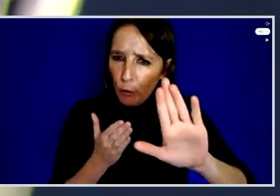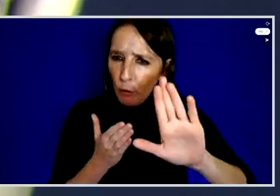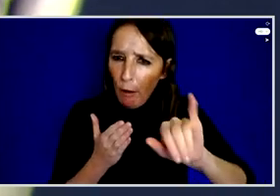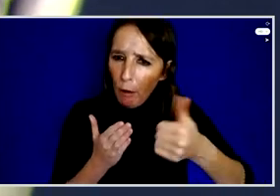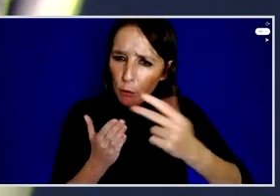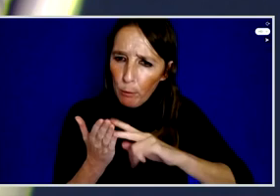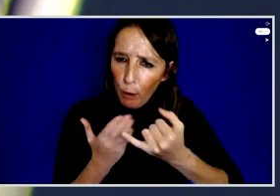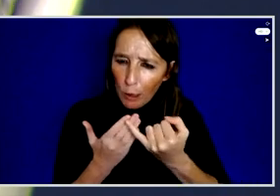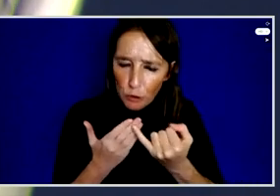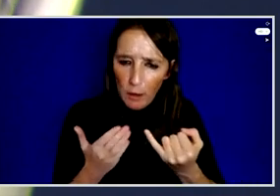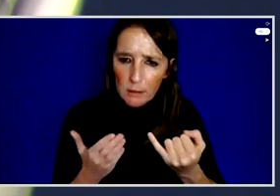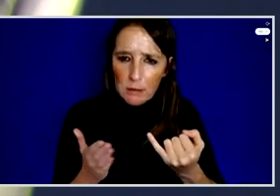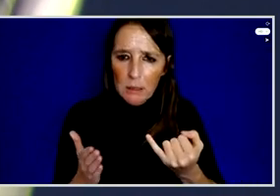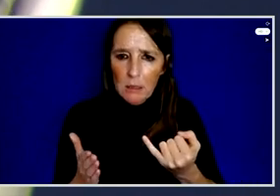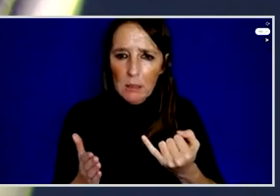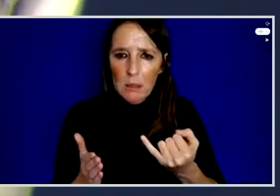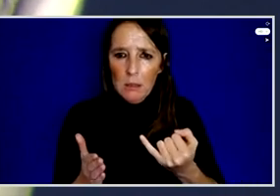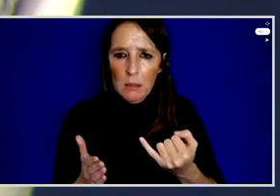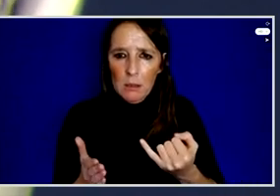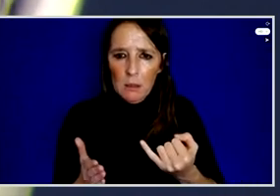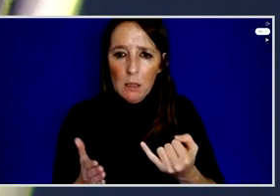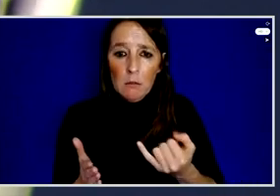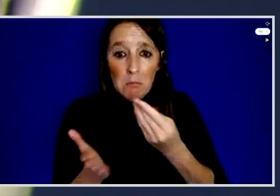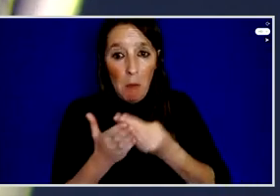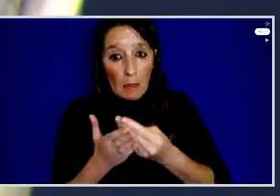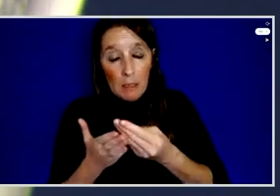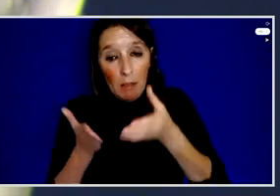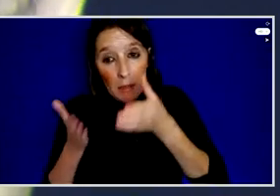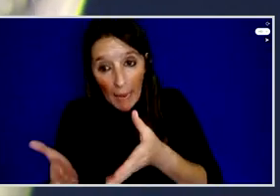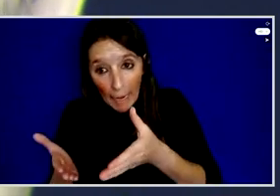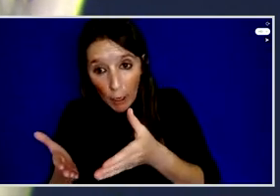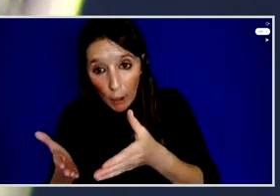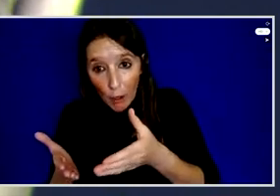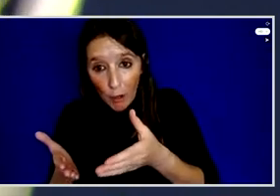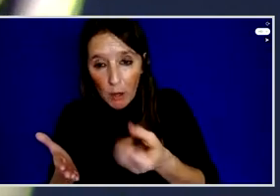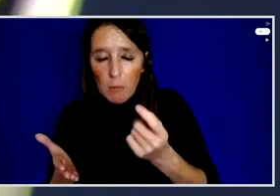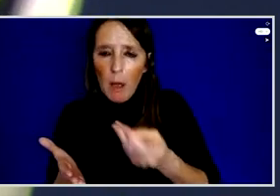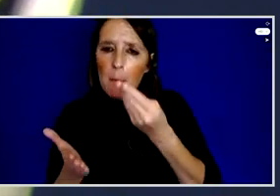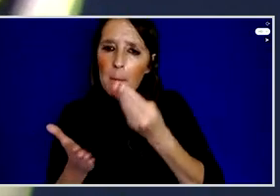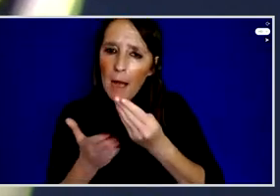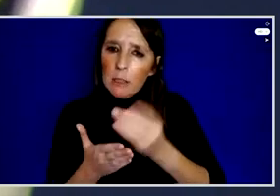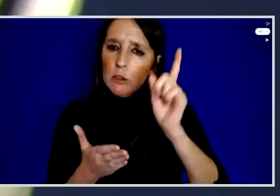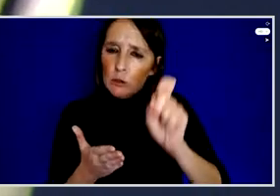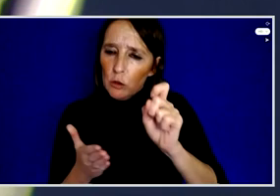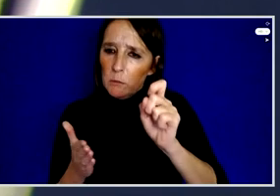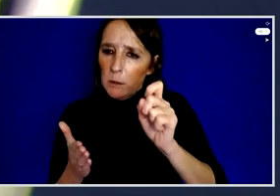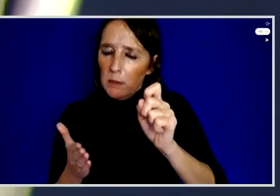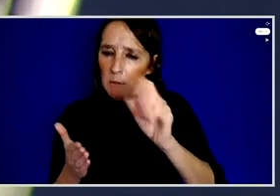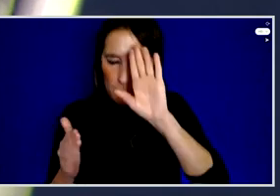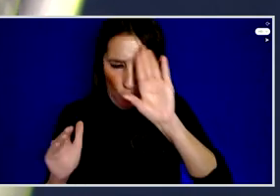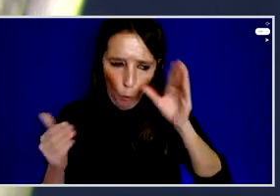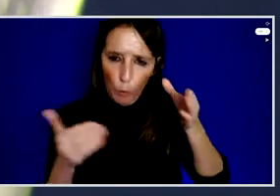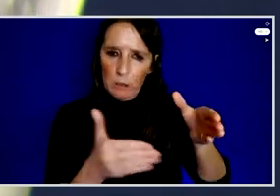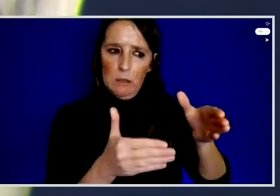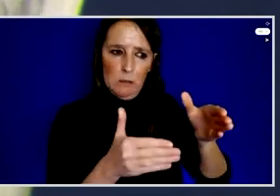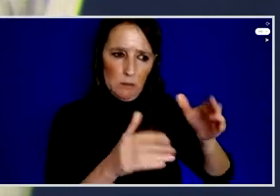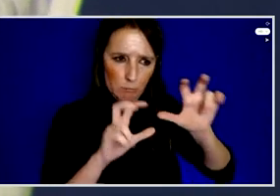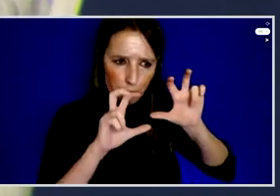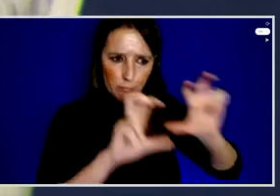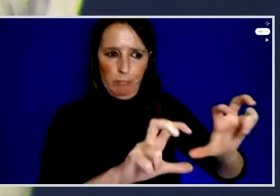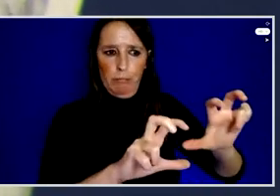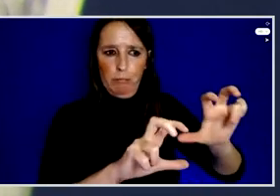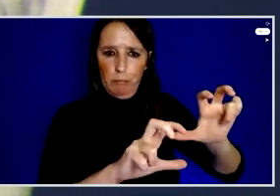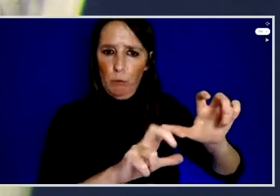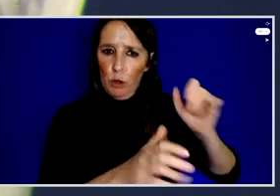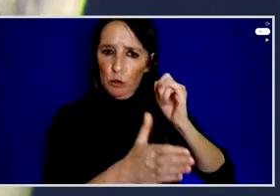I think it's not a problem like there is the money but it's more kind of should be really more focused to actually provide money for journalists to do their own stories. I think